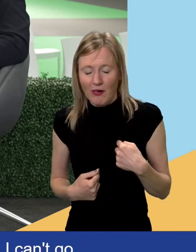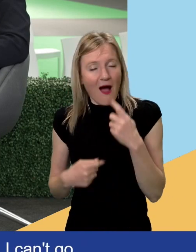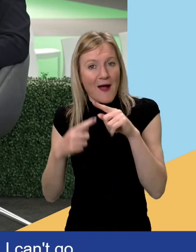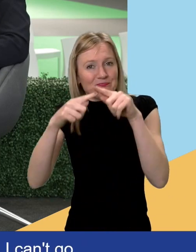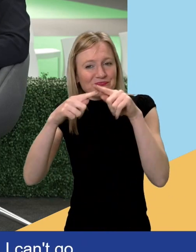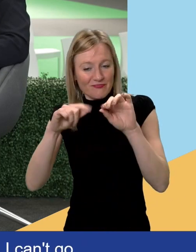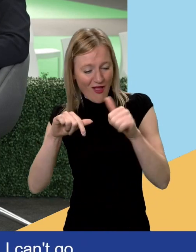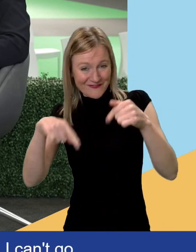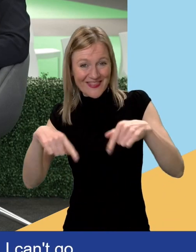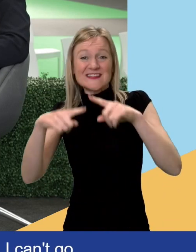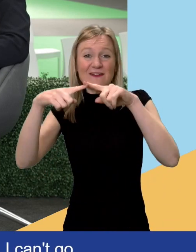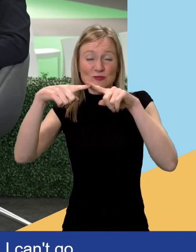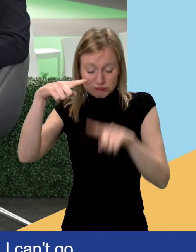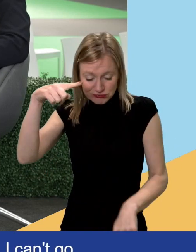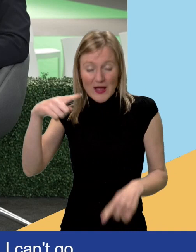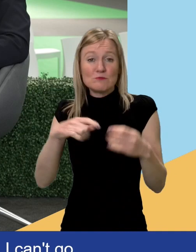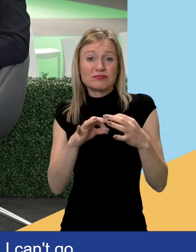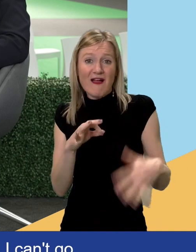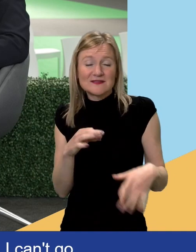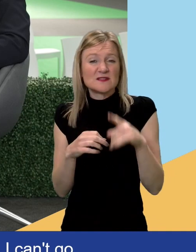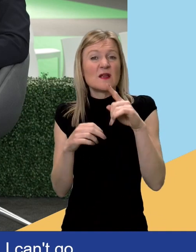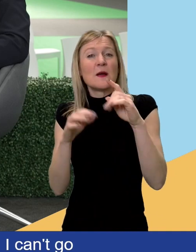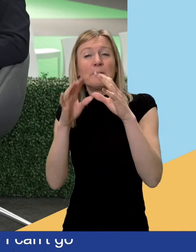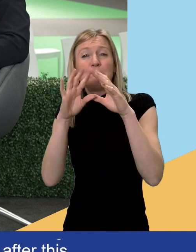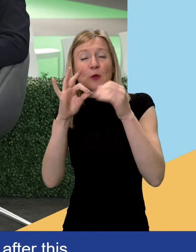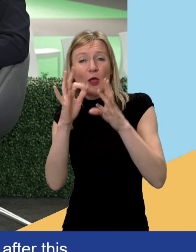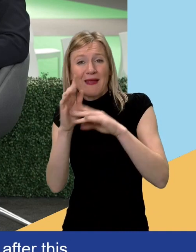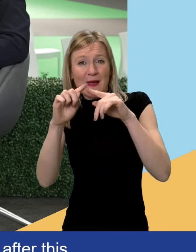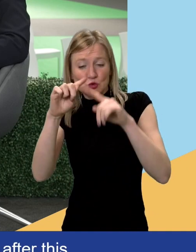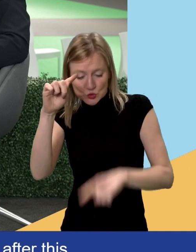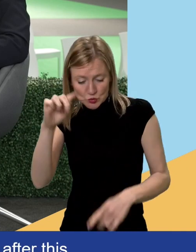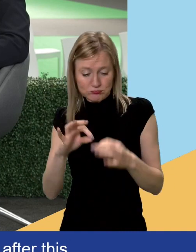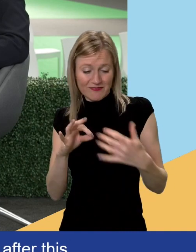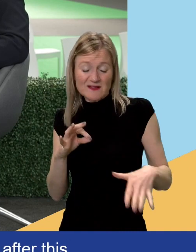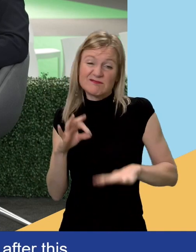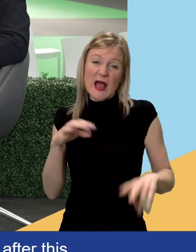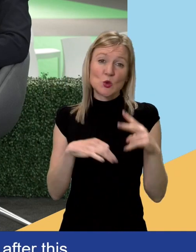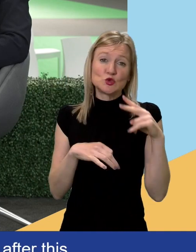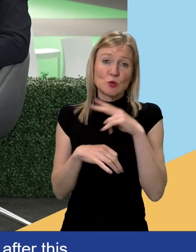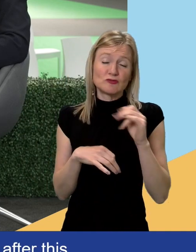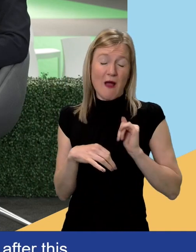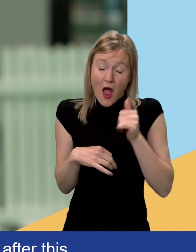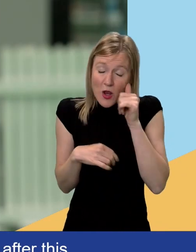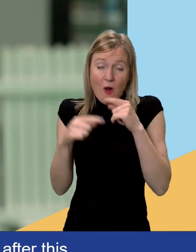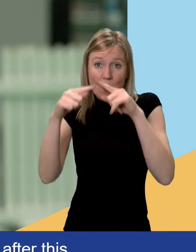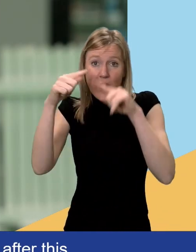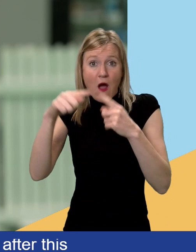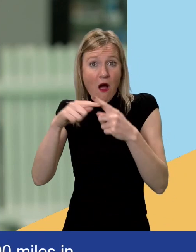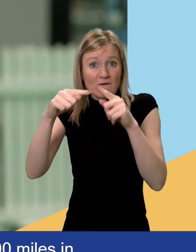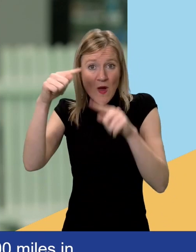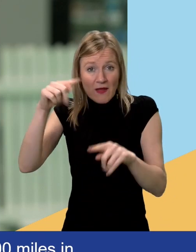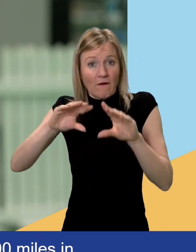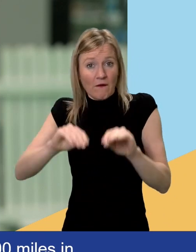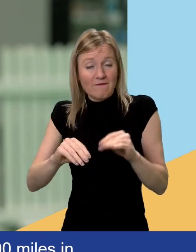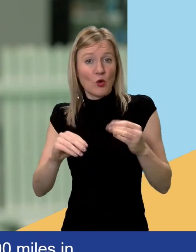after this. And it's about 200 miles. And I know I'm going to stop 100 miles in for a toilet break. Yeah. And it'll probably make us better, safer